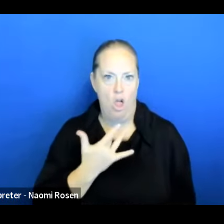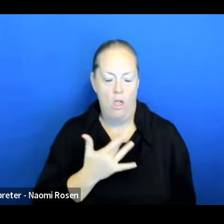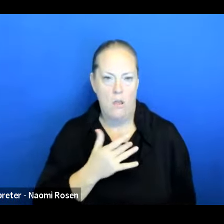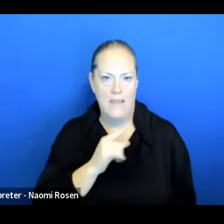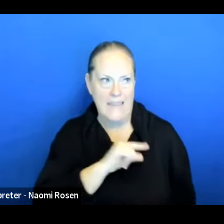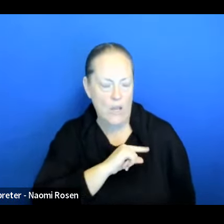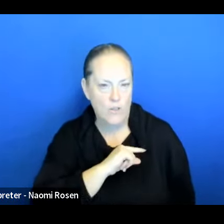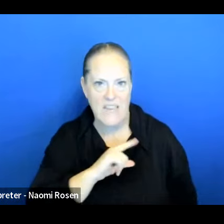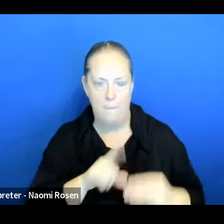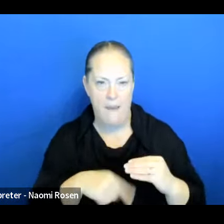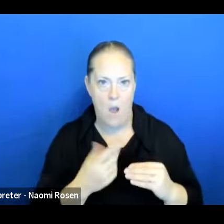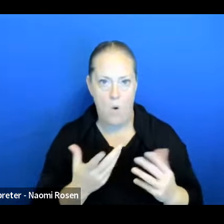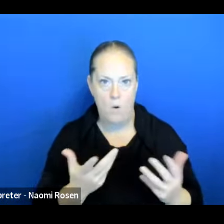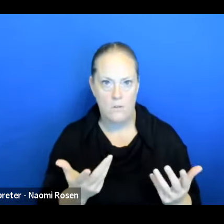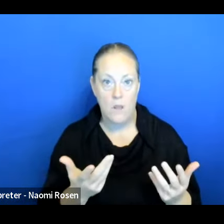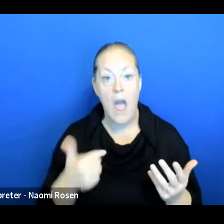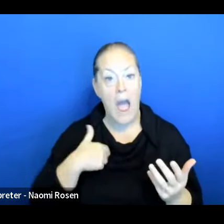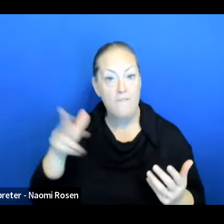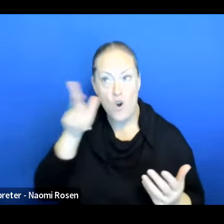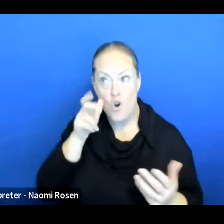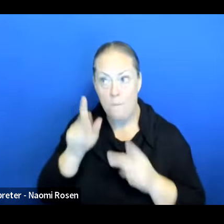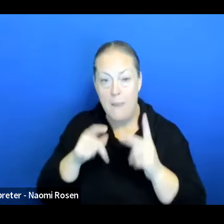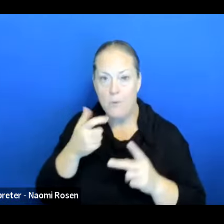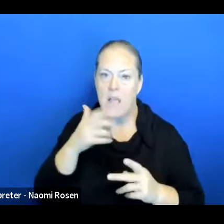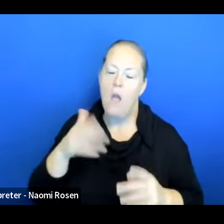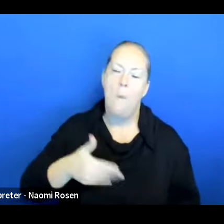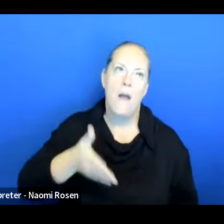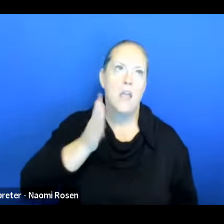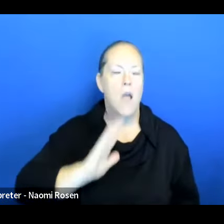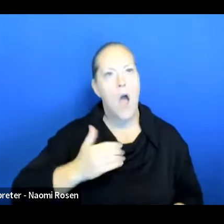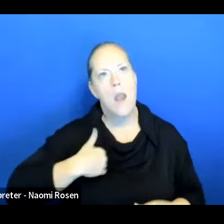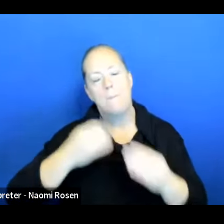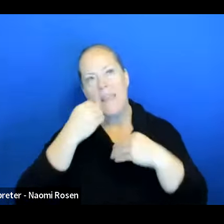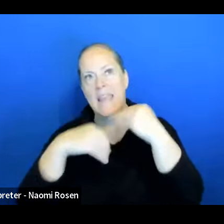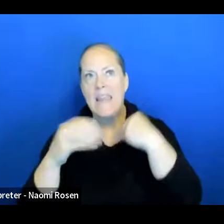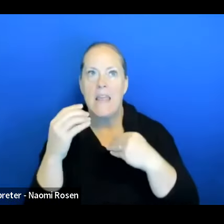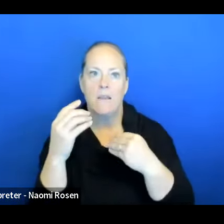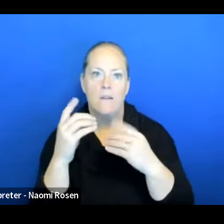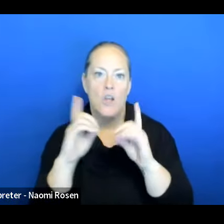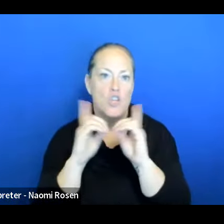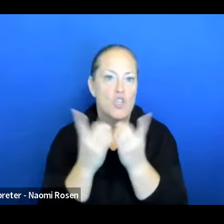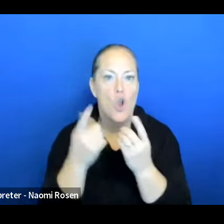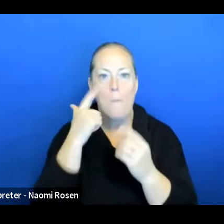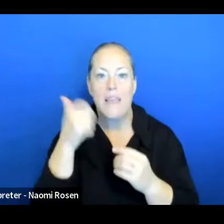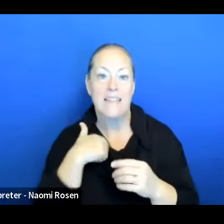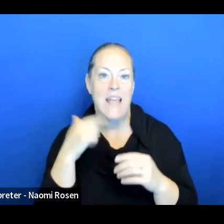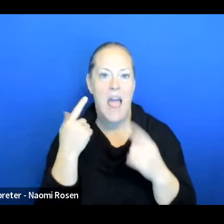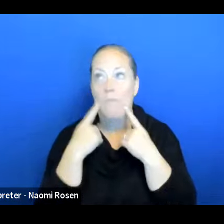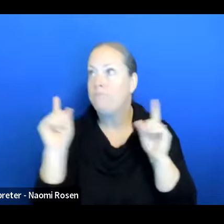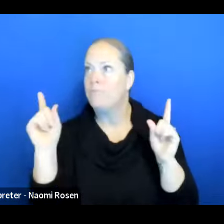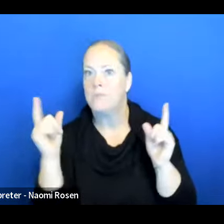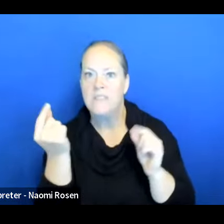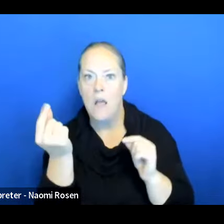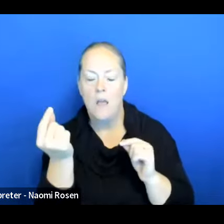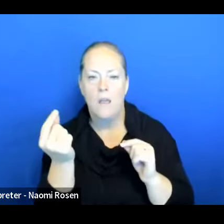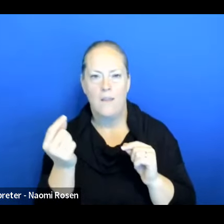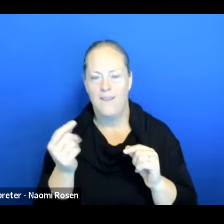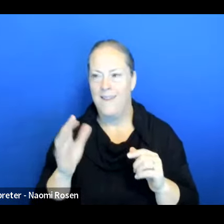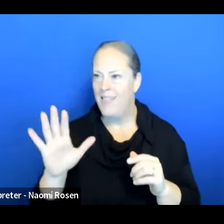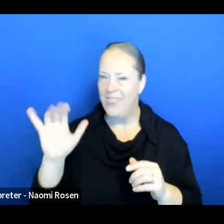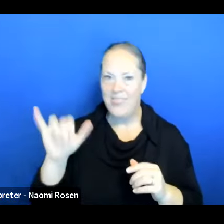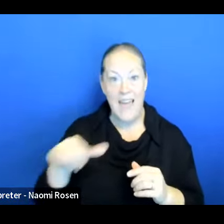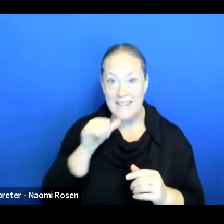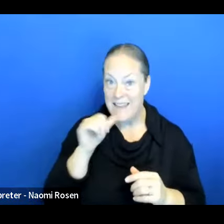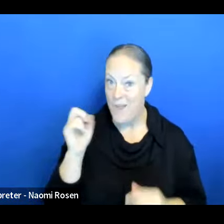price. I've, I've heard people say, oh my God, I'm having dessert because I did this right. That's not, that's not okay. You know, no one should